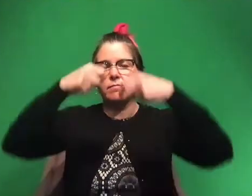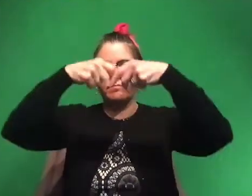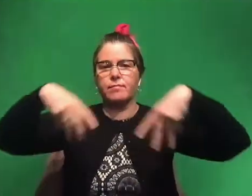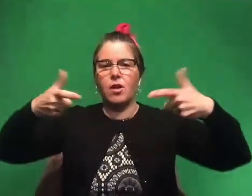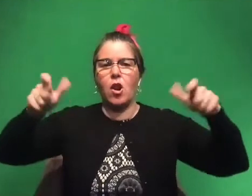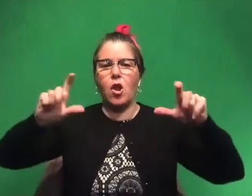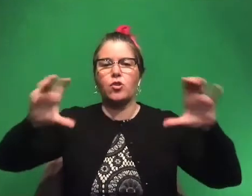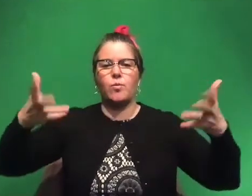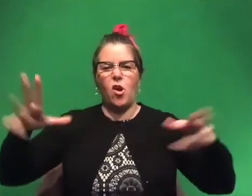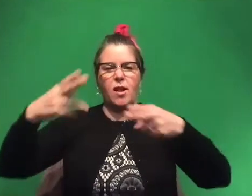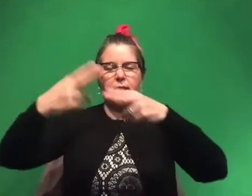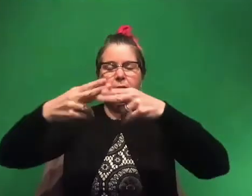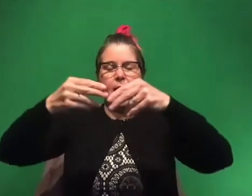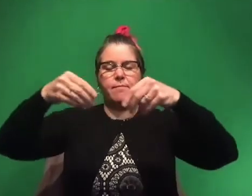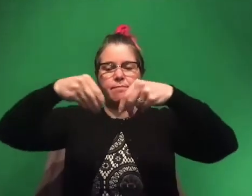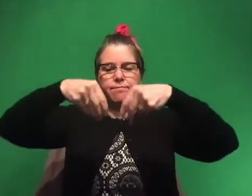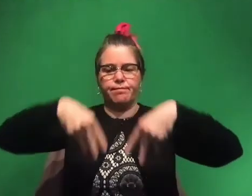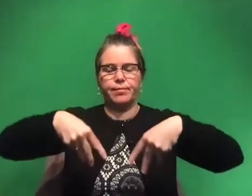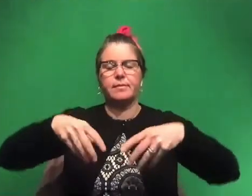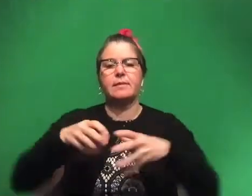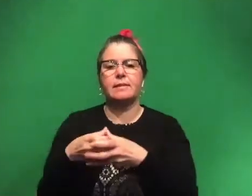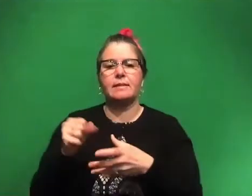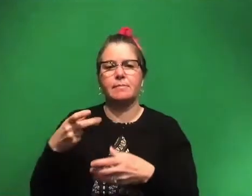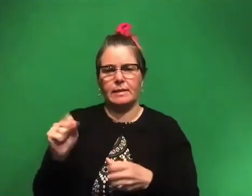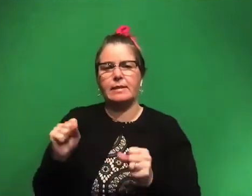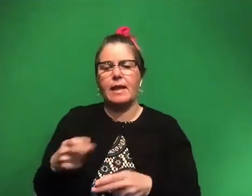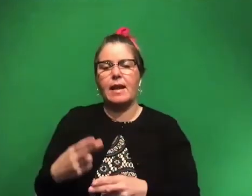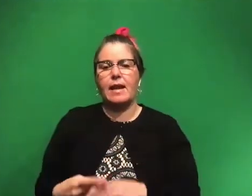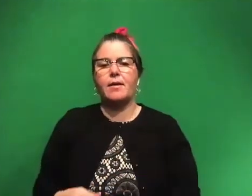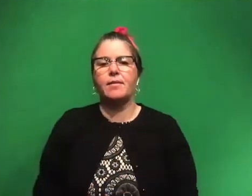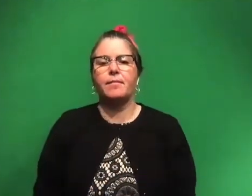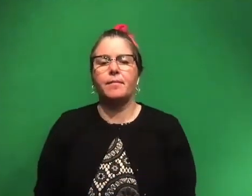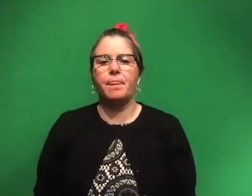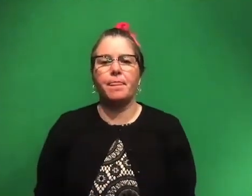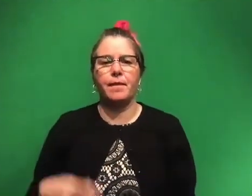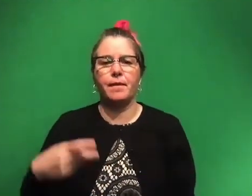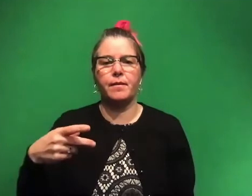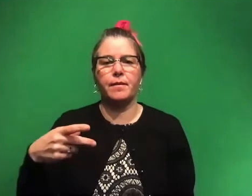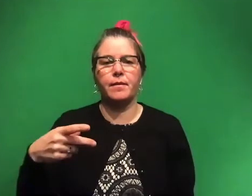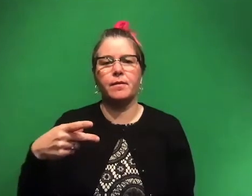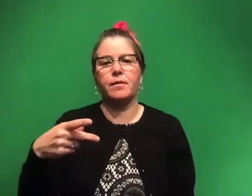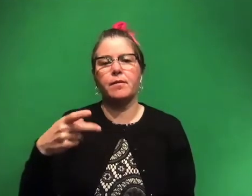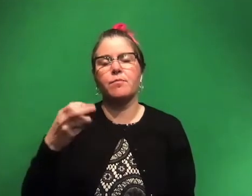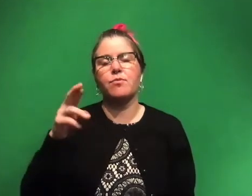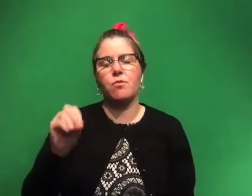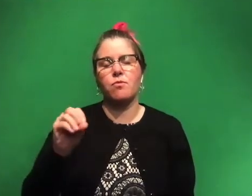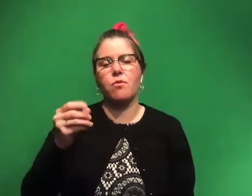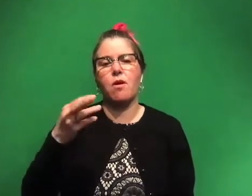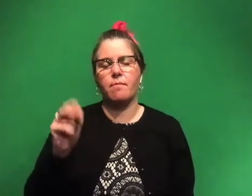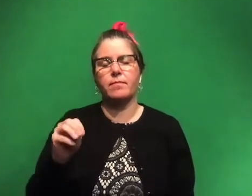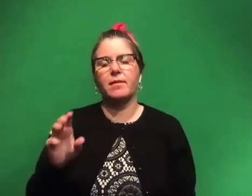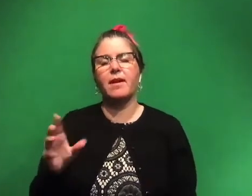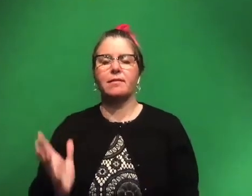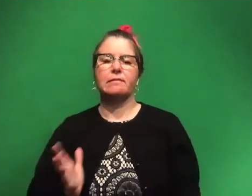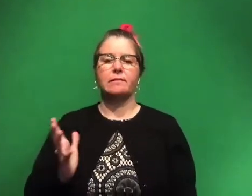already been named, but you can name that species. And so that species is Perroorum, Perro, Perro Museum. You can just make it a little fancy.